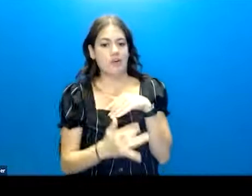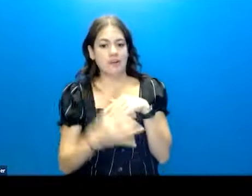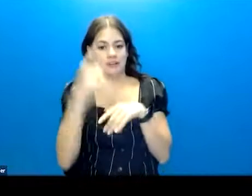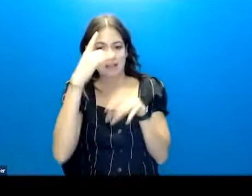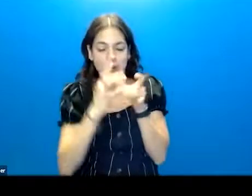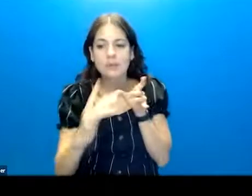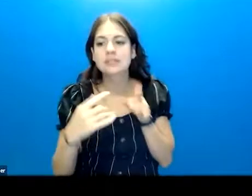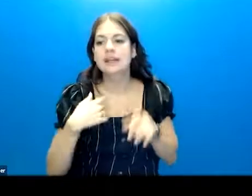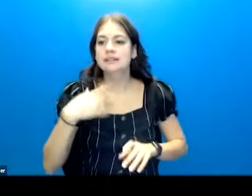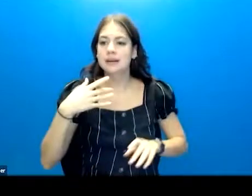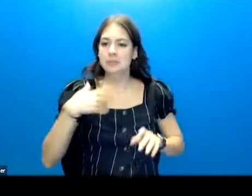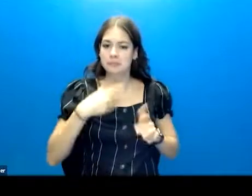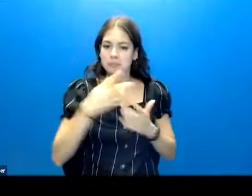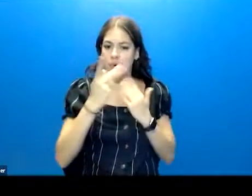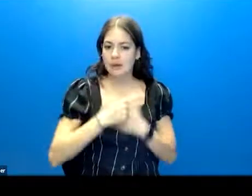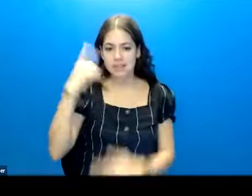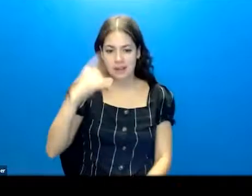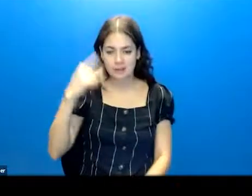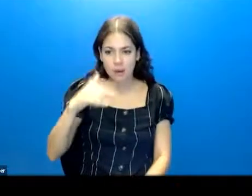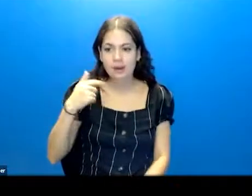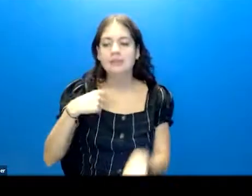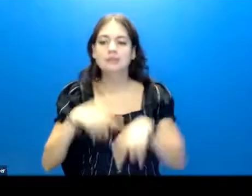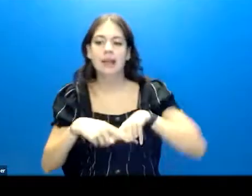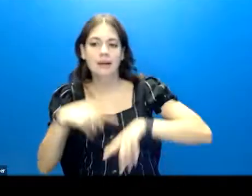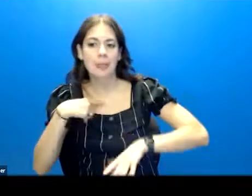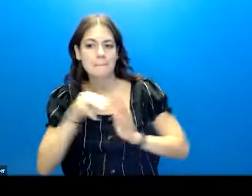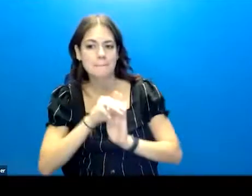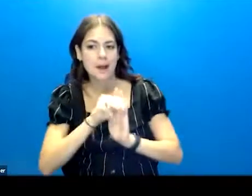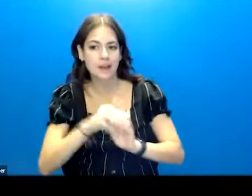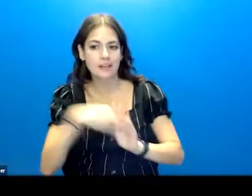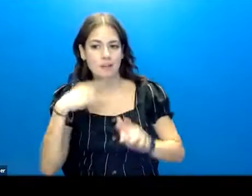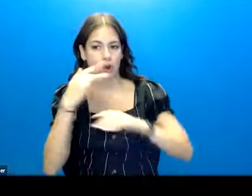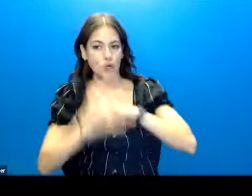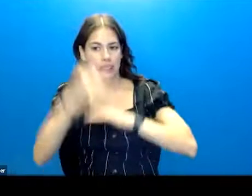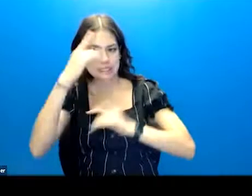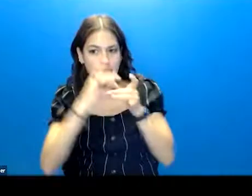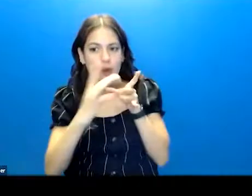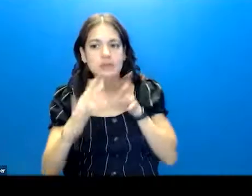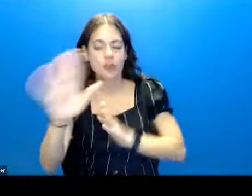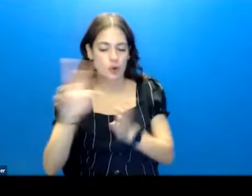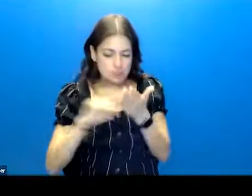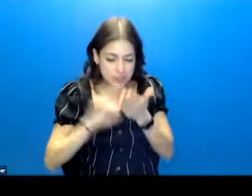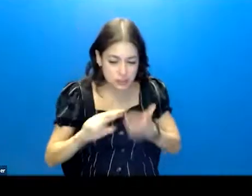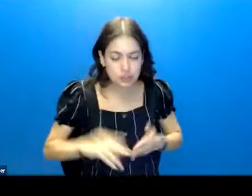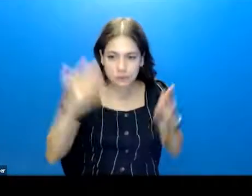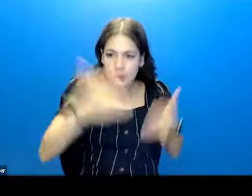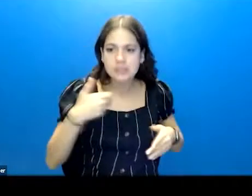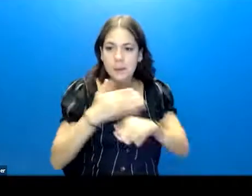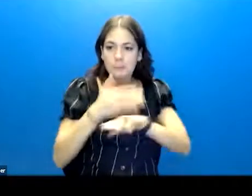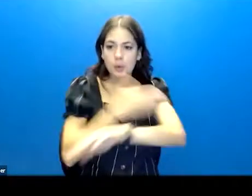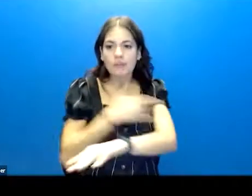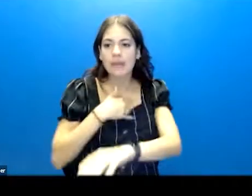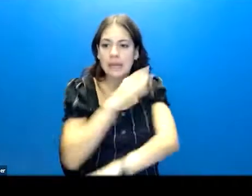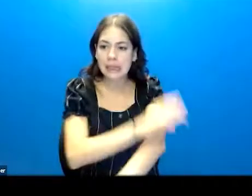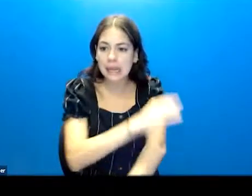Northern California based on the Coordinated Specialty Care Model of Early Psychosis. Her research focuses on improving clinical and